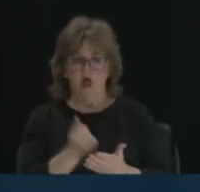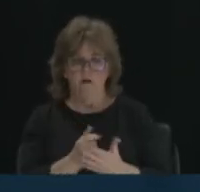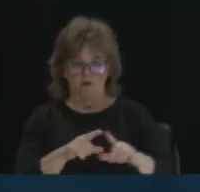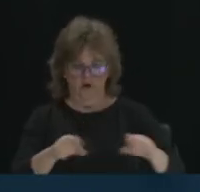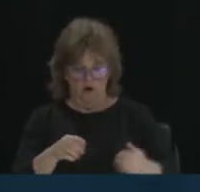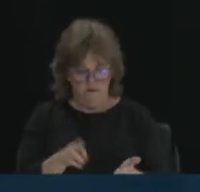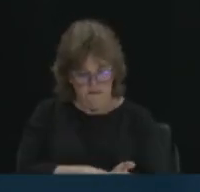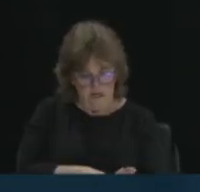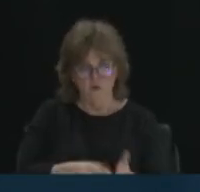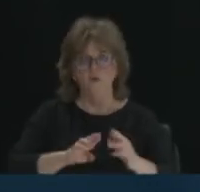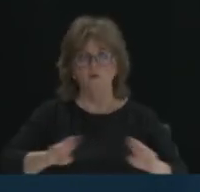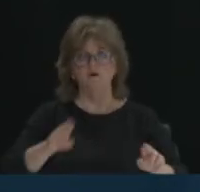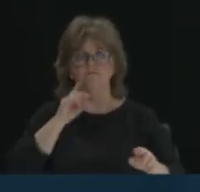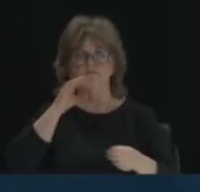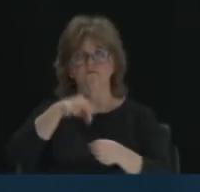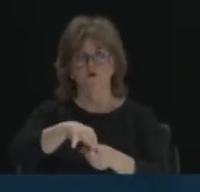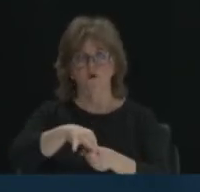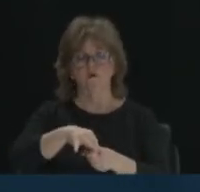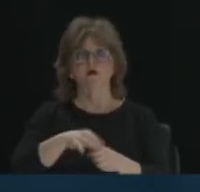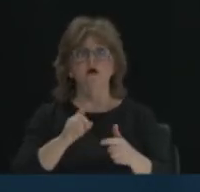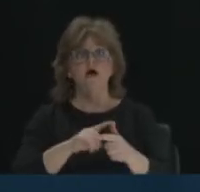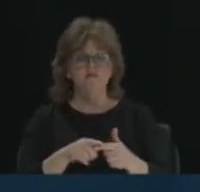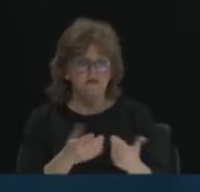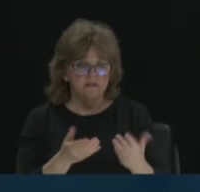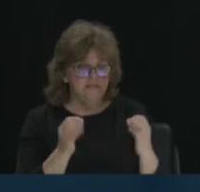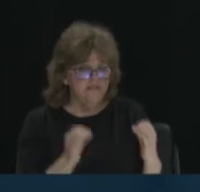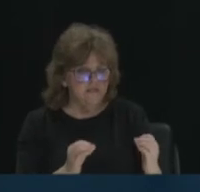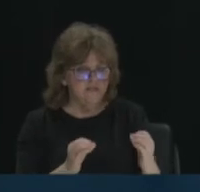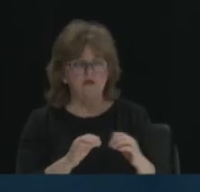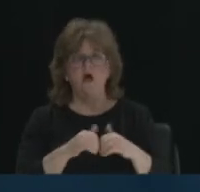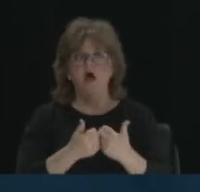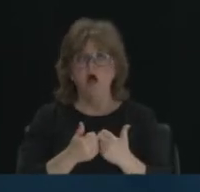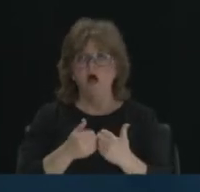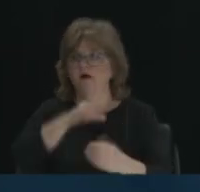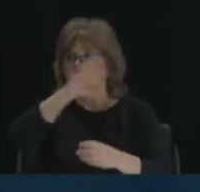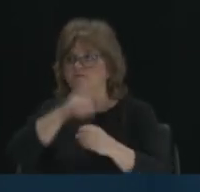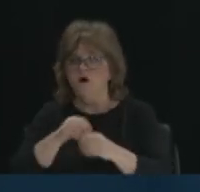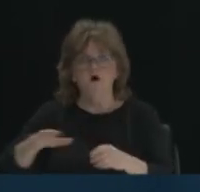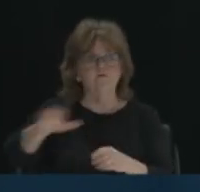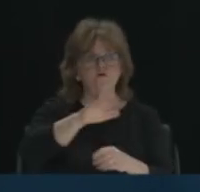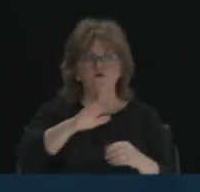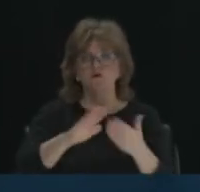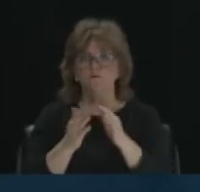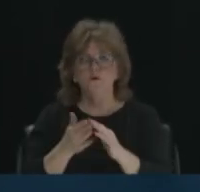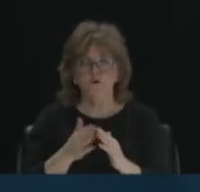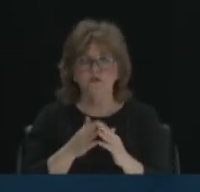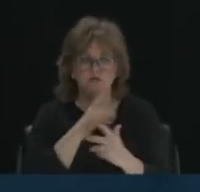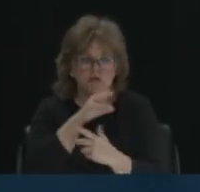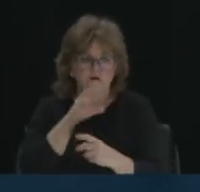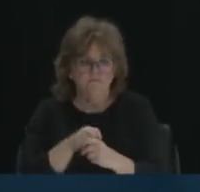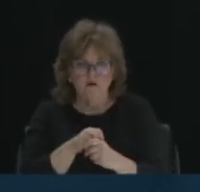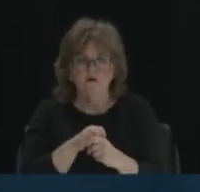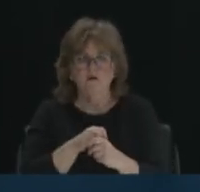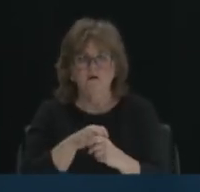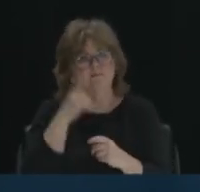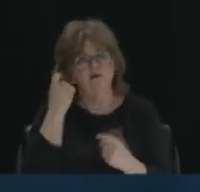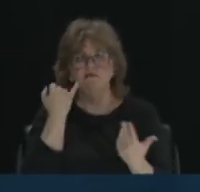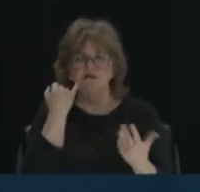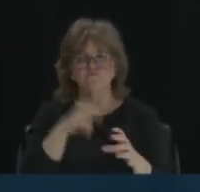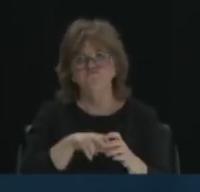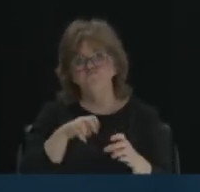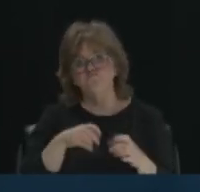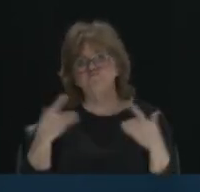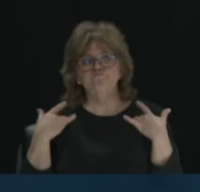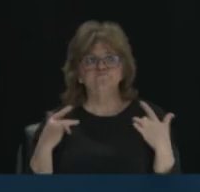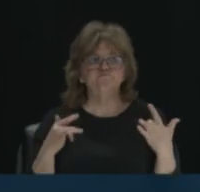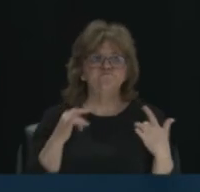then after that, now you've got to start teaching them about how to be civically engaged inside of their community. Because if they are not civically engaged